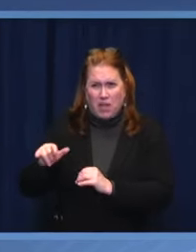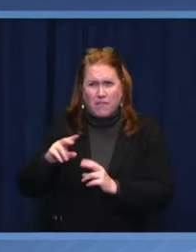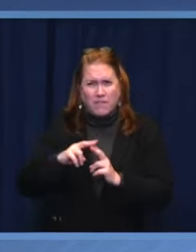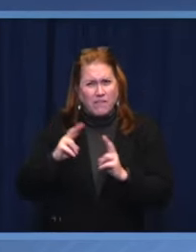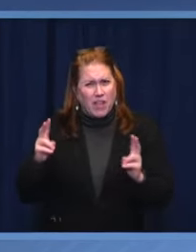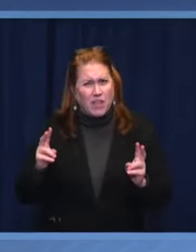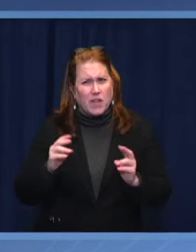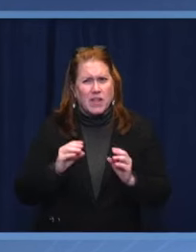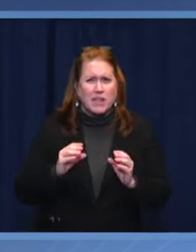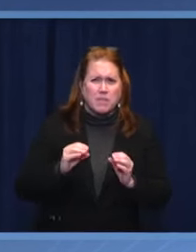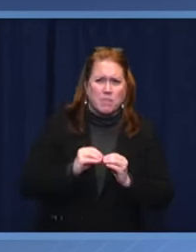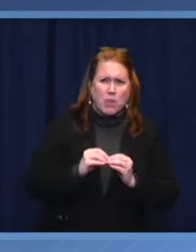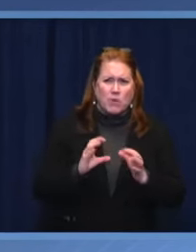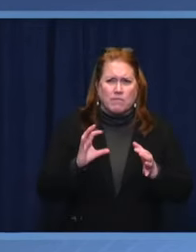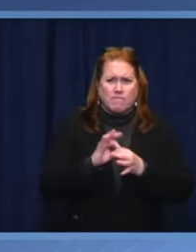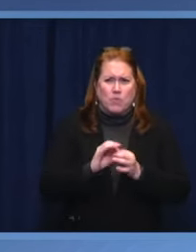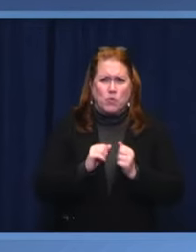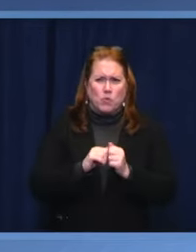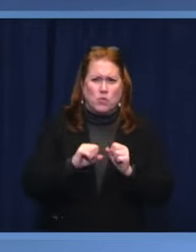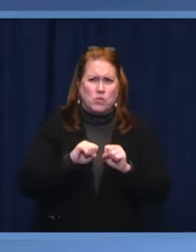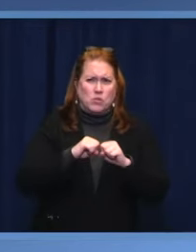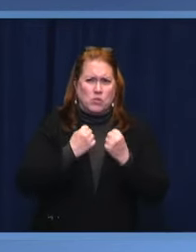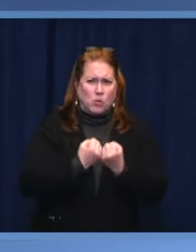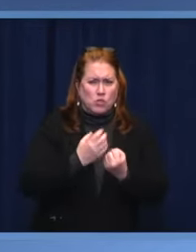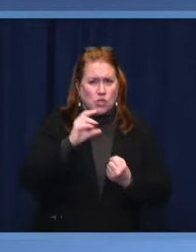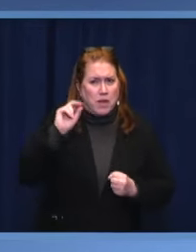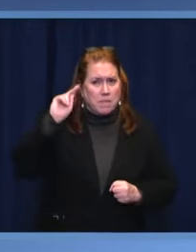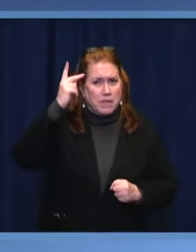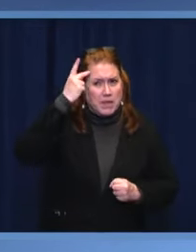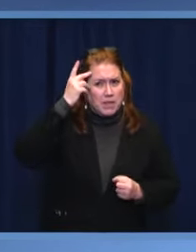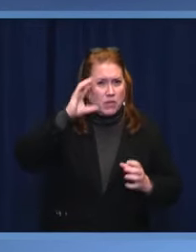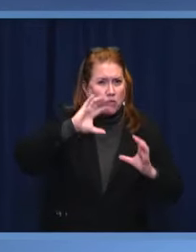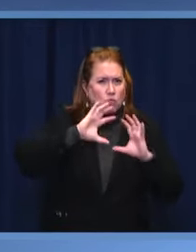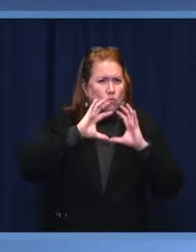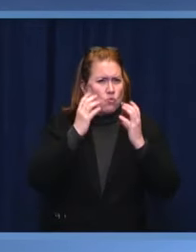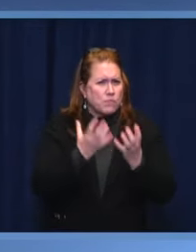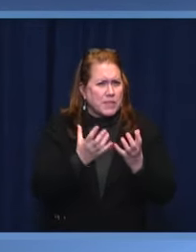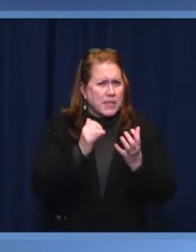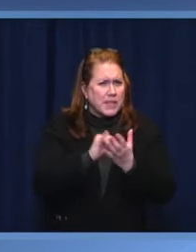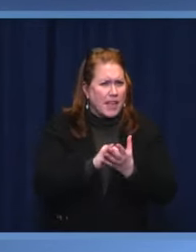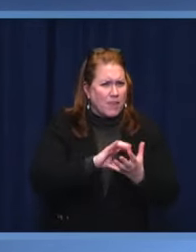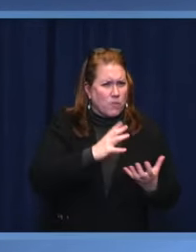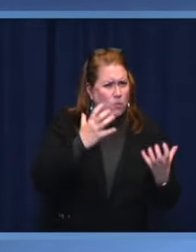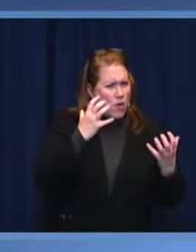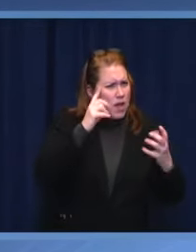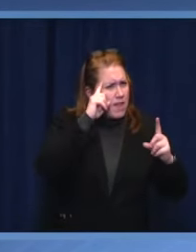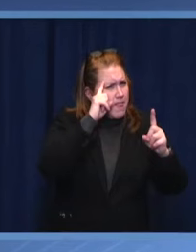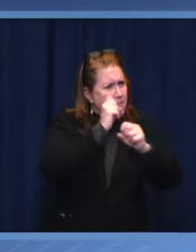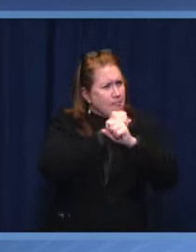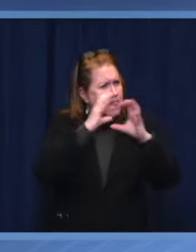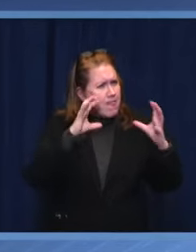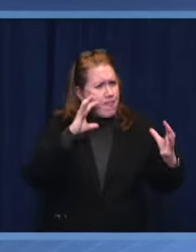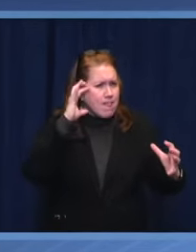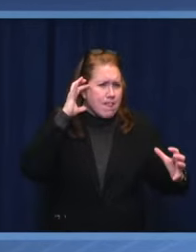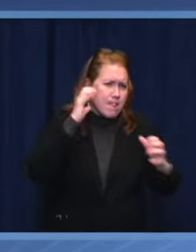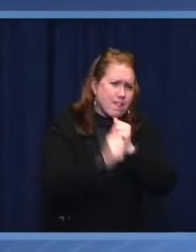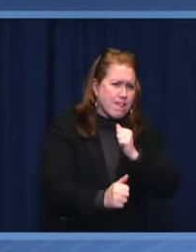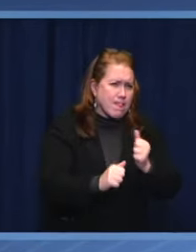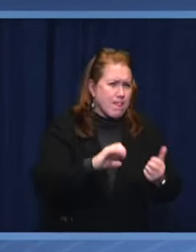linked to social and political actors and groups whose objective is to promote destabilization,